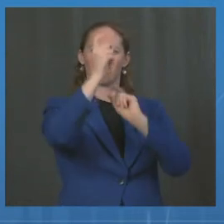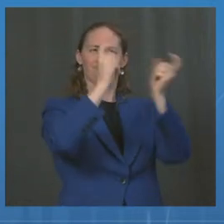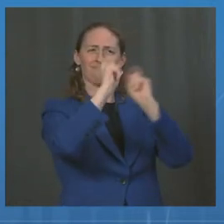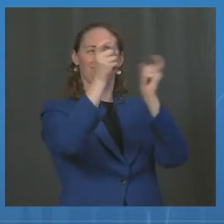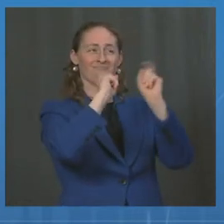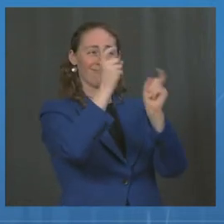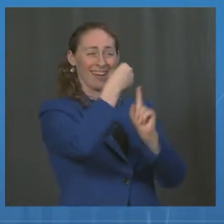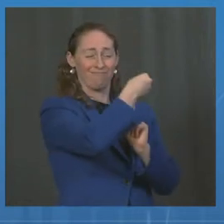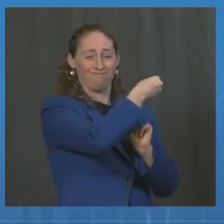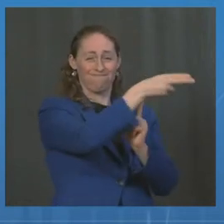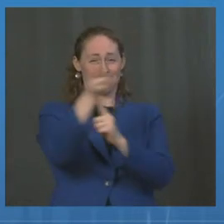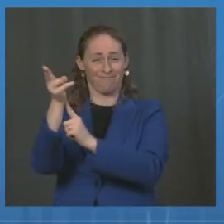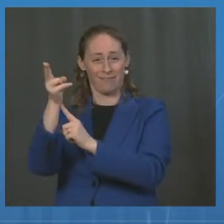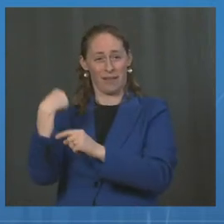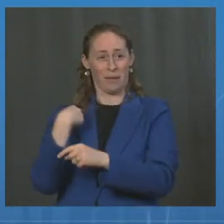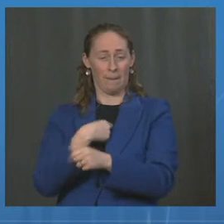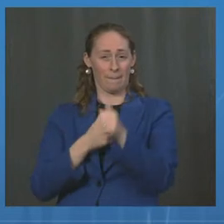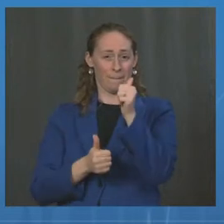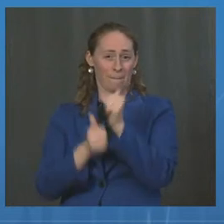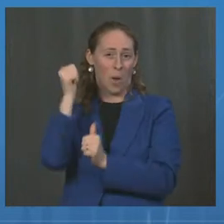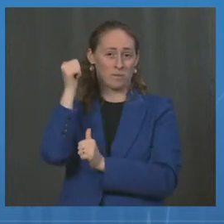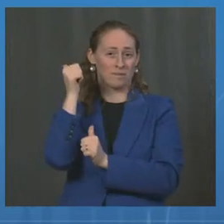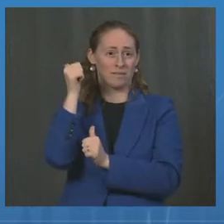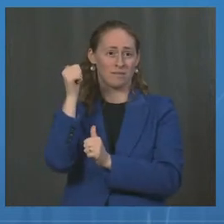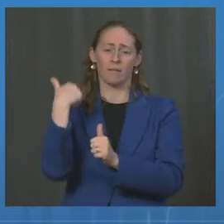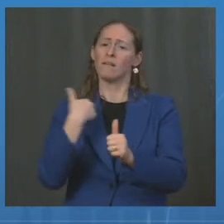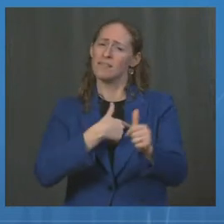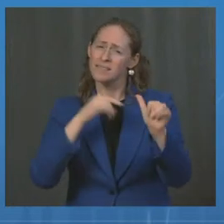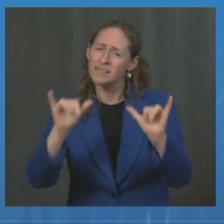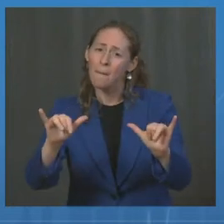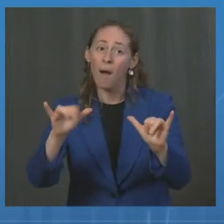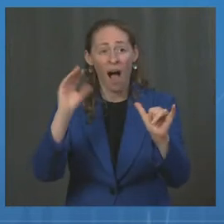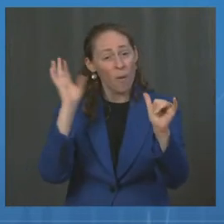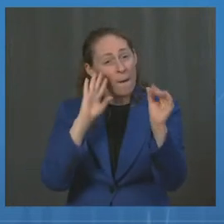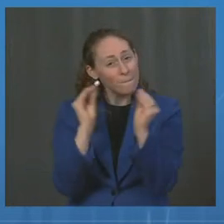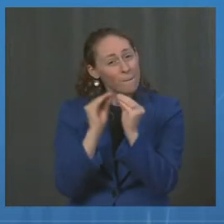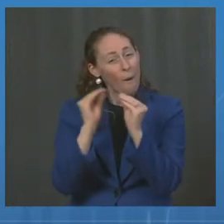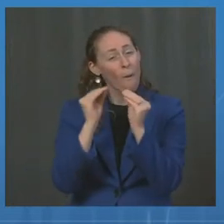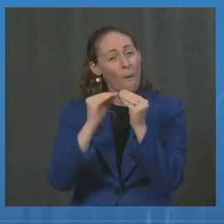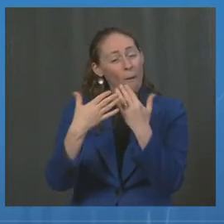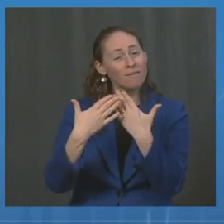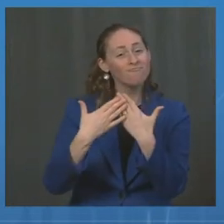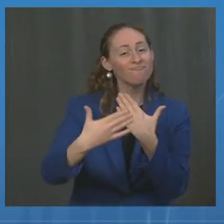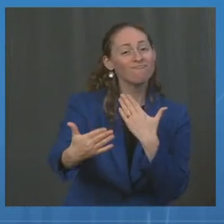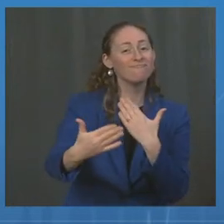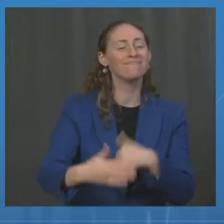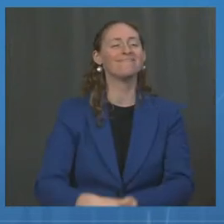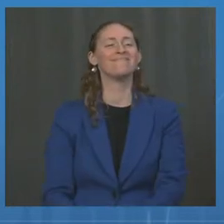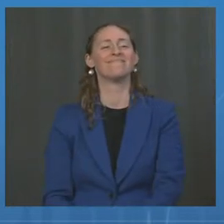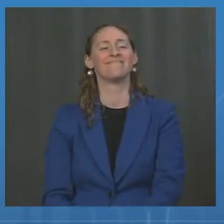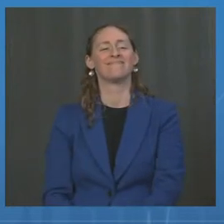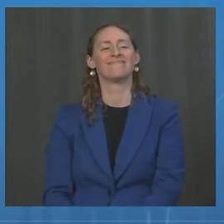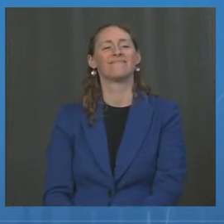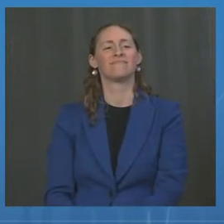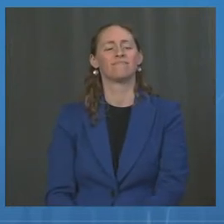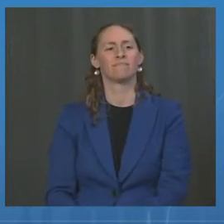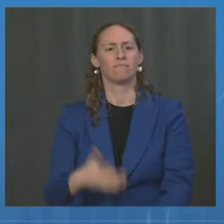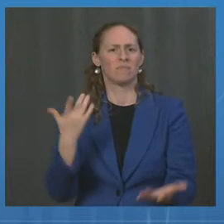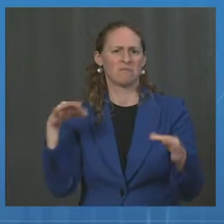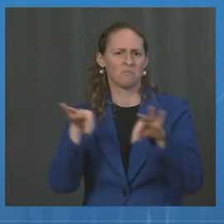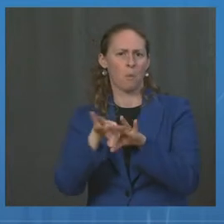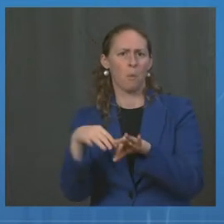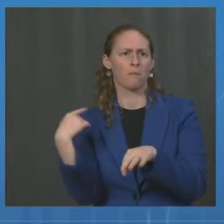We can and we will do even more. And to that end, an important part of our efforts is increasing